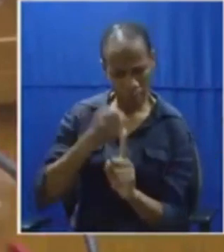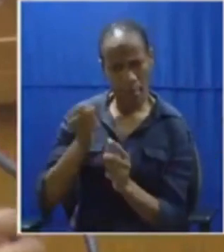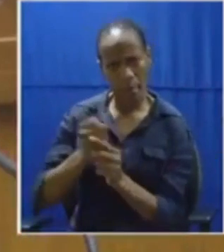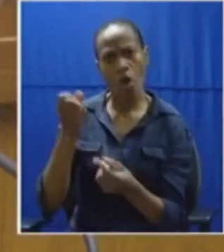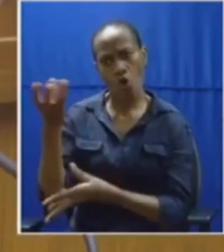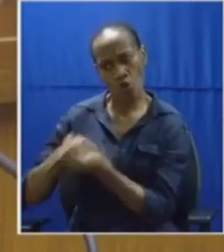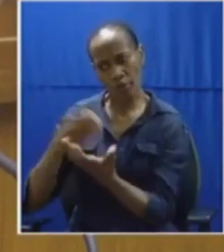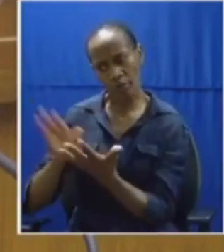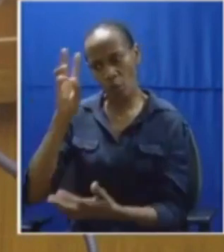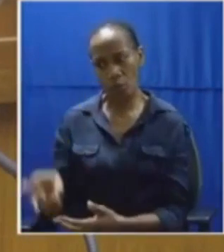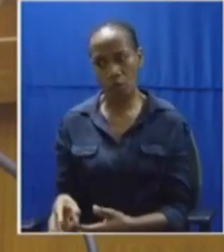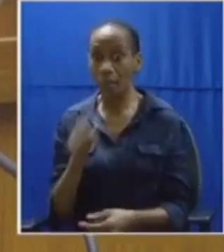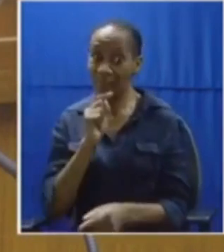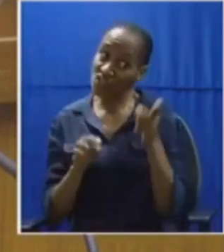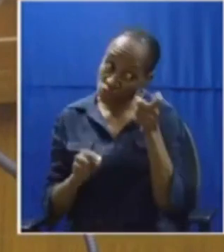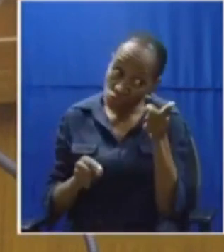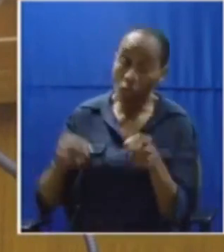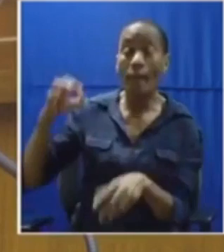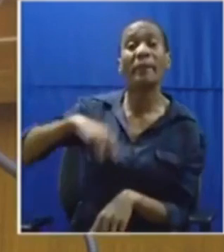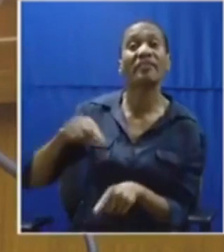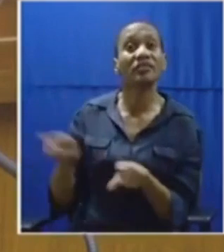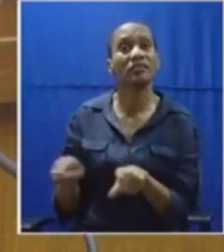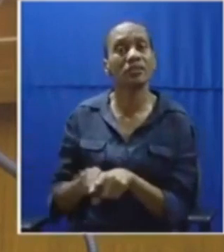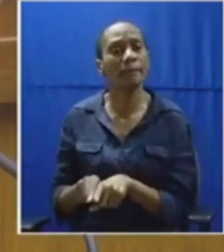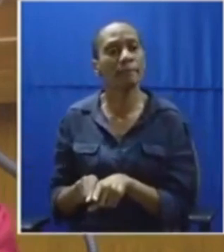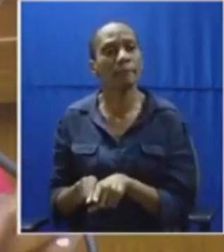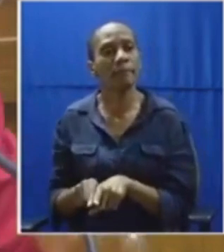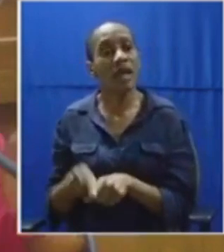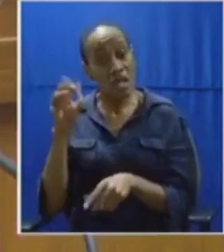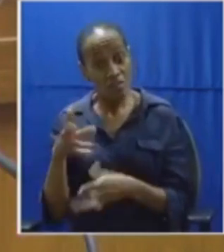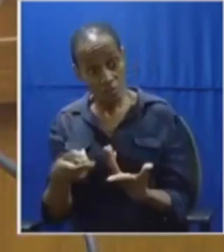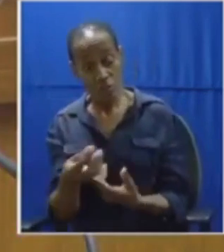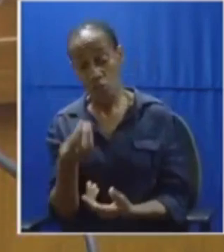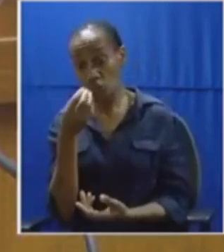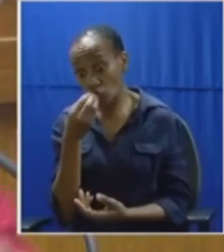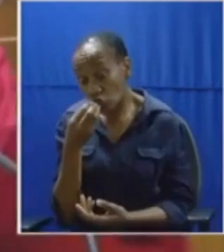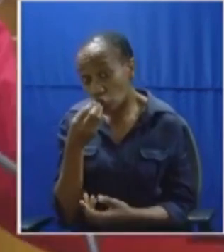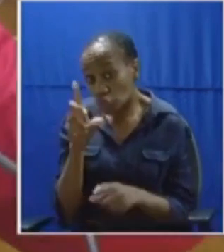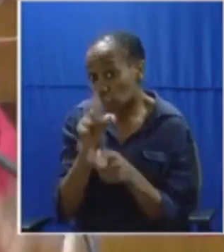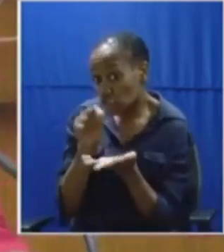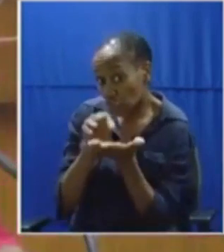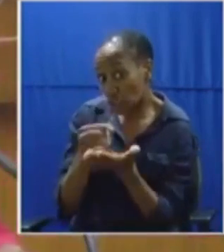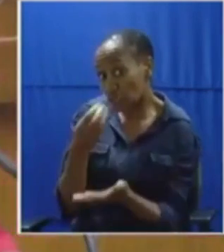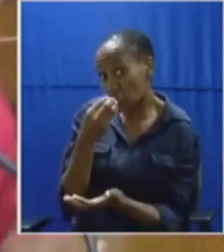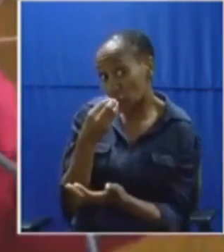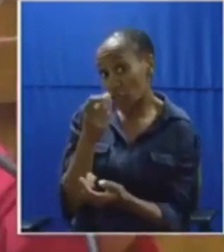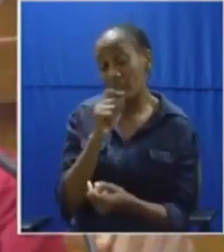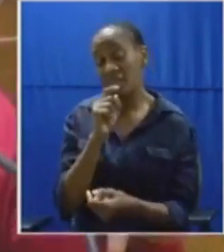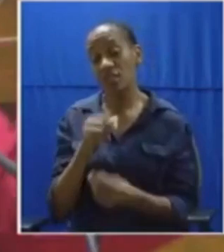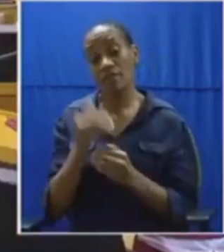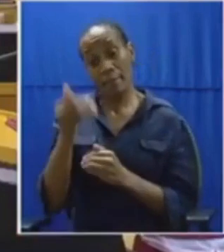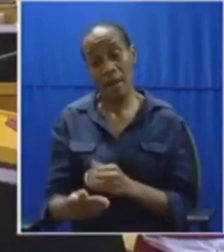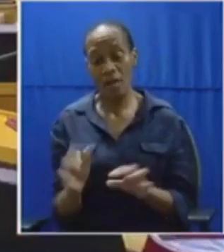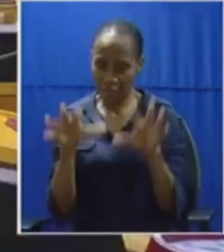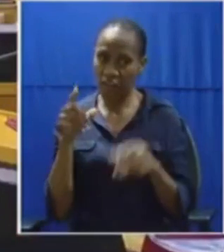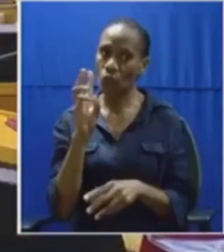unless you too have benefited from frozen chicken if you have eaten a frozen chicken then you will be scared unless